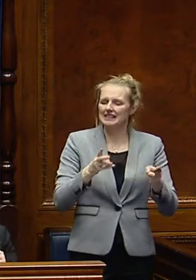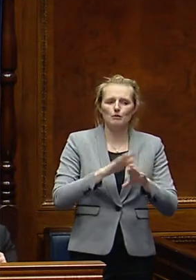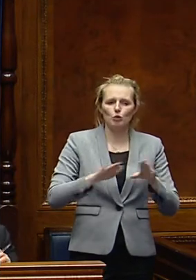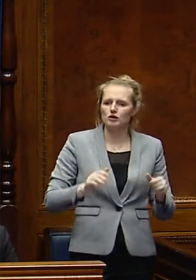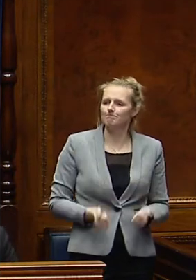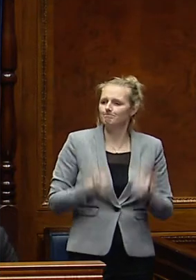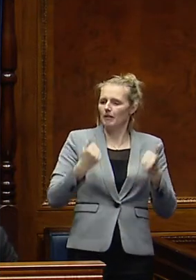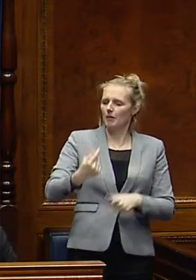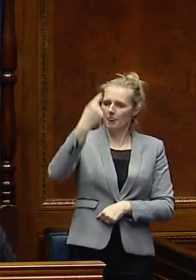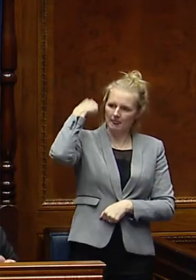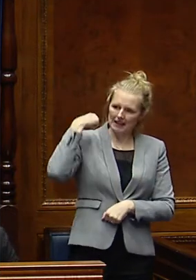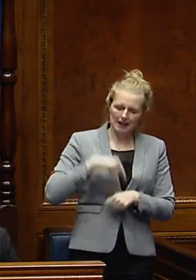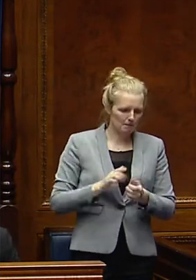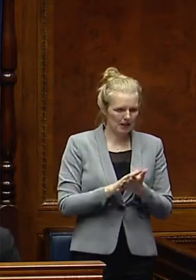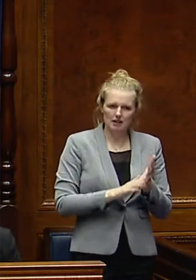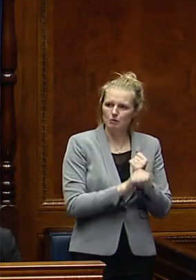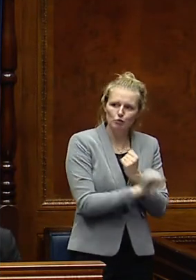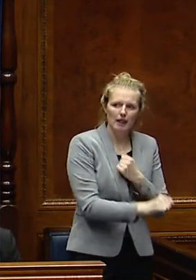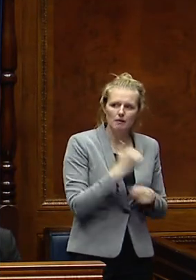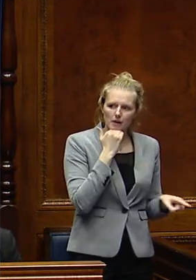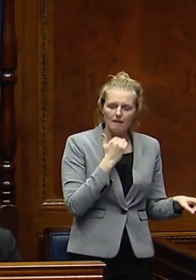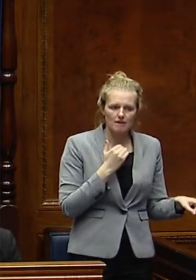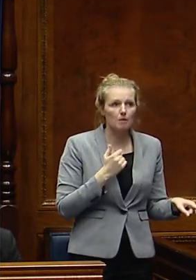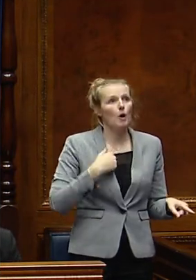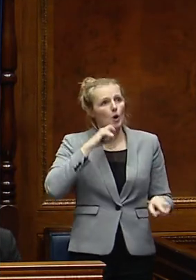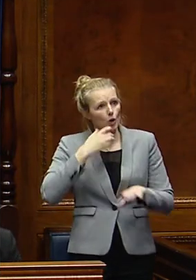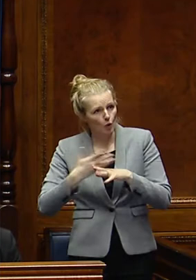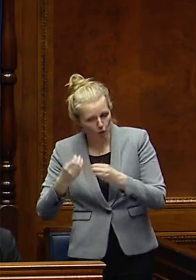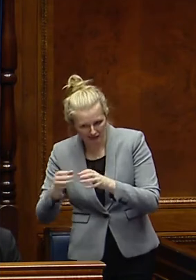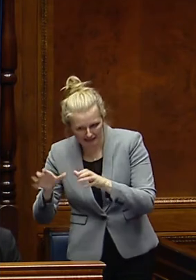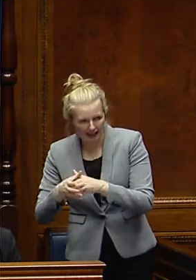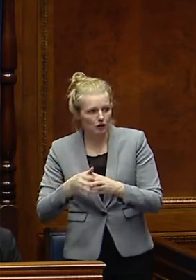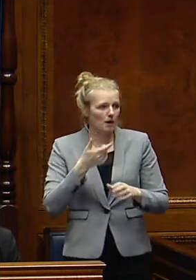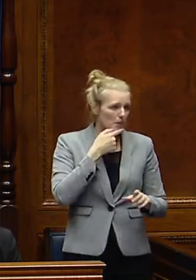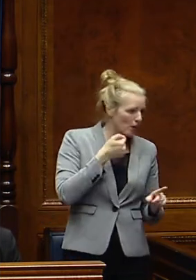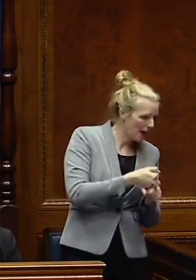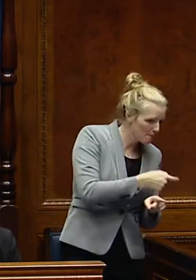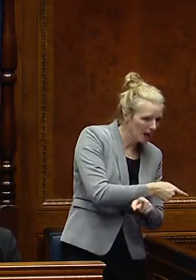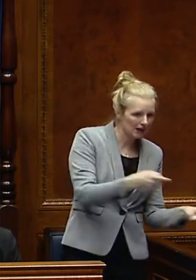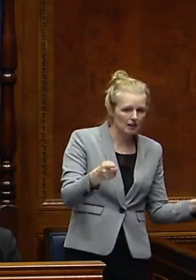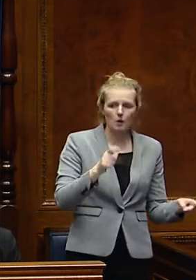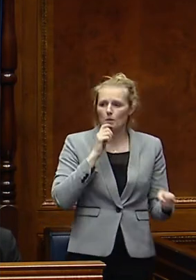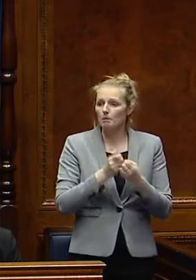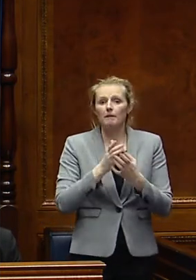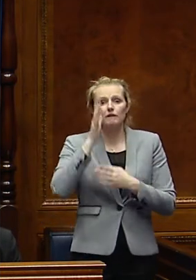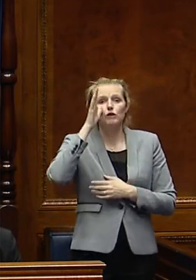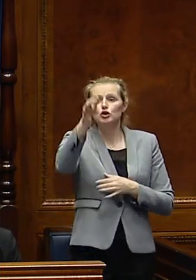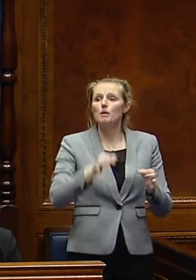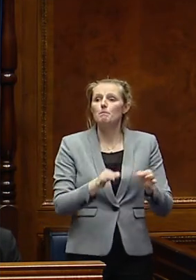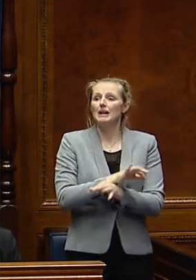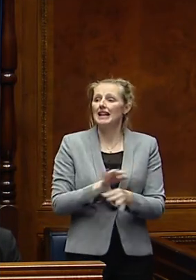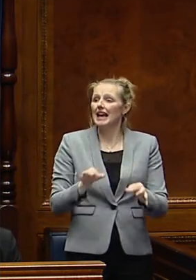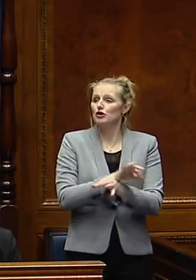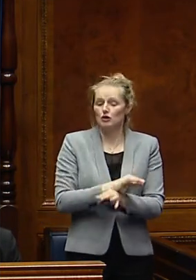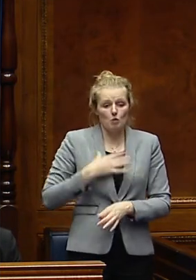make in the coming weeks is around working with the sector, working with people who have been impacted, around any future mitigations that we want to bring